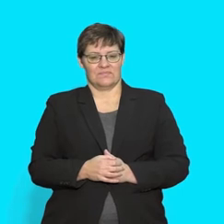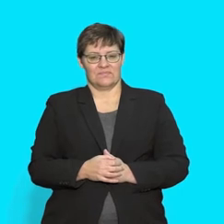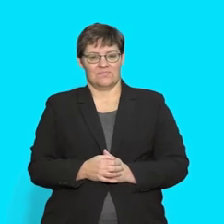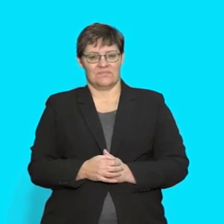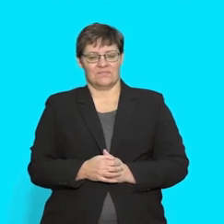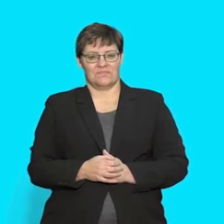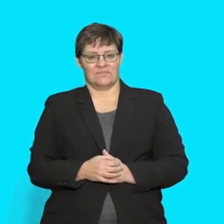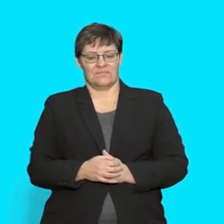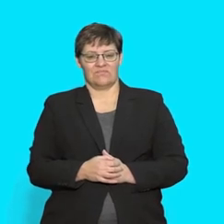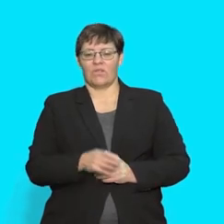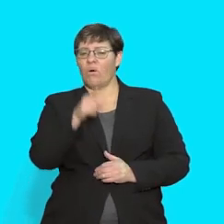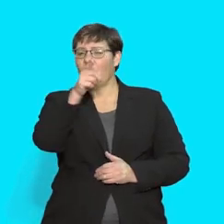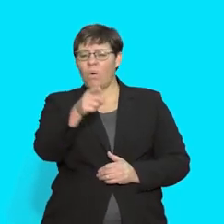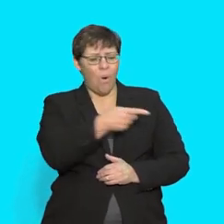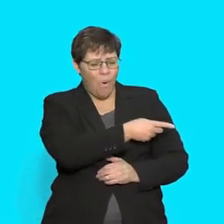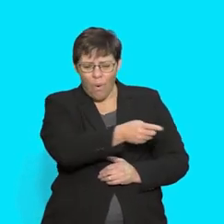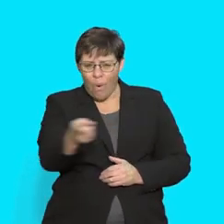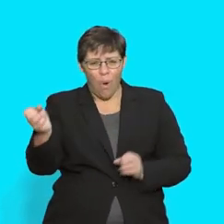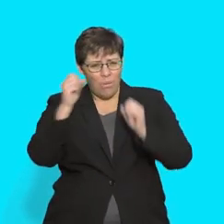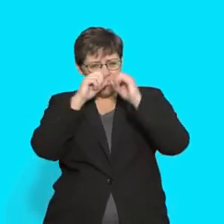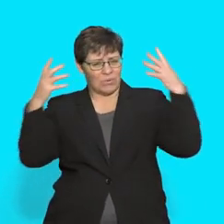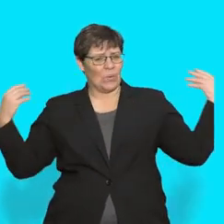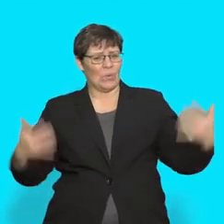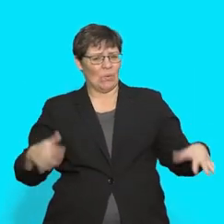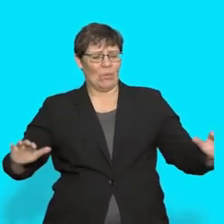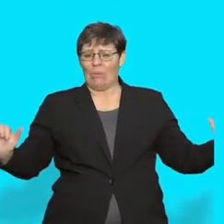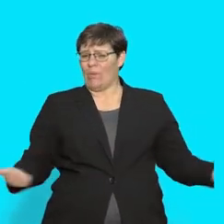You are all brilliant! Well done!